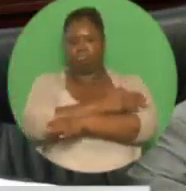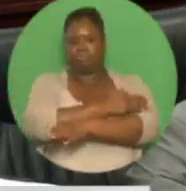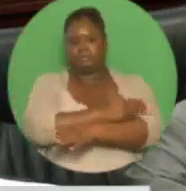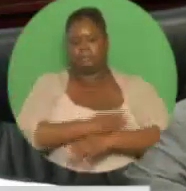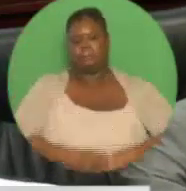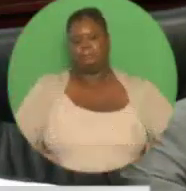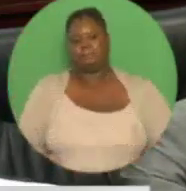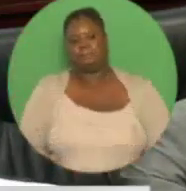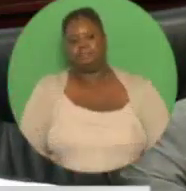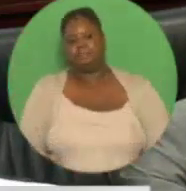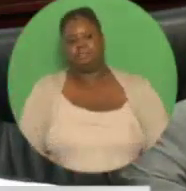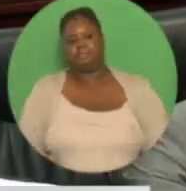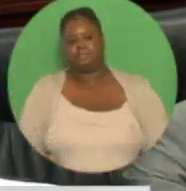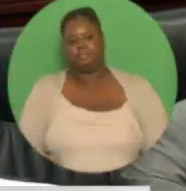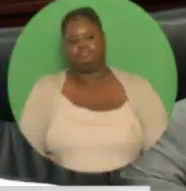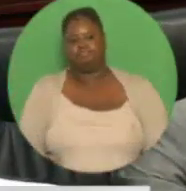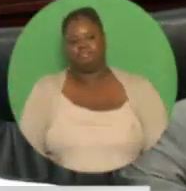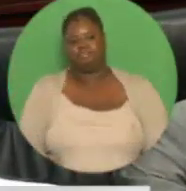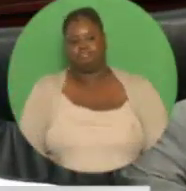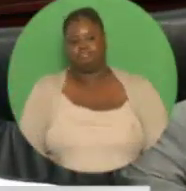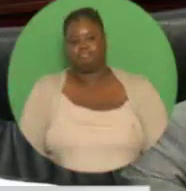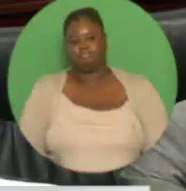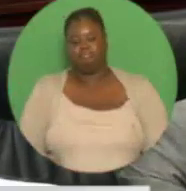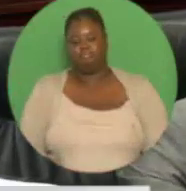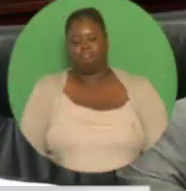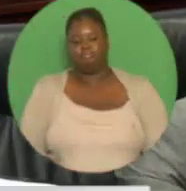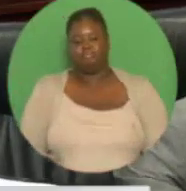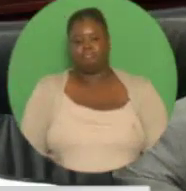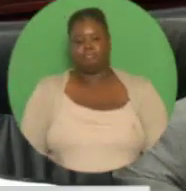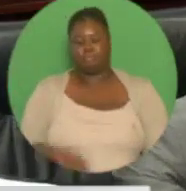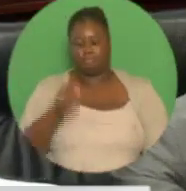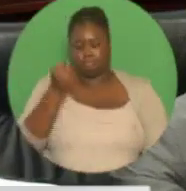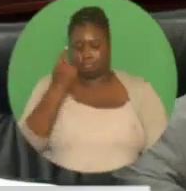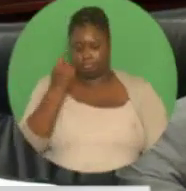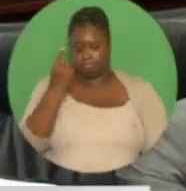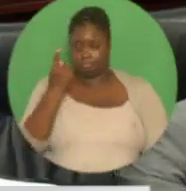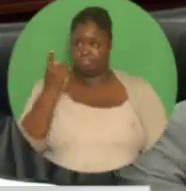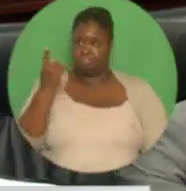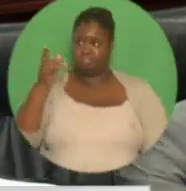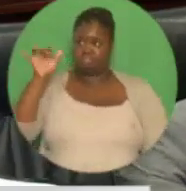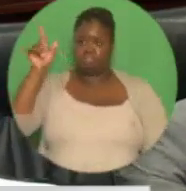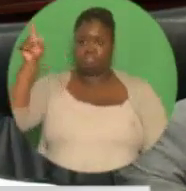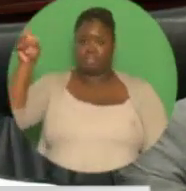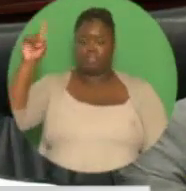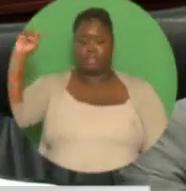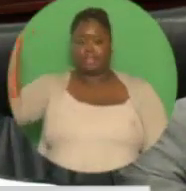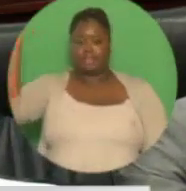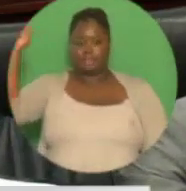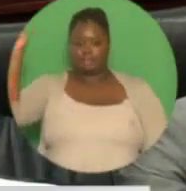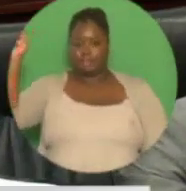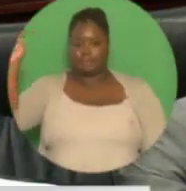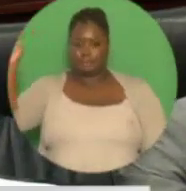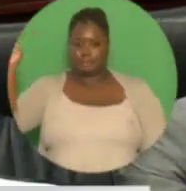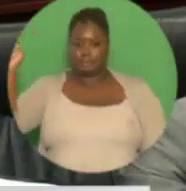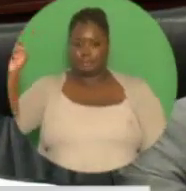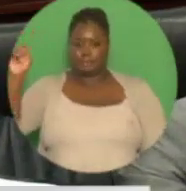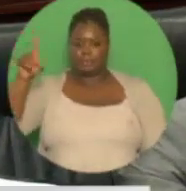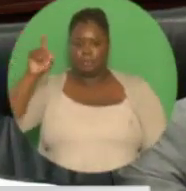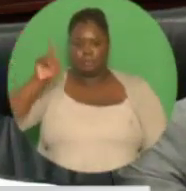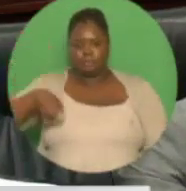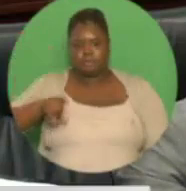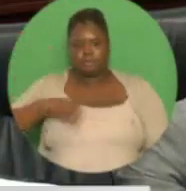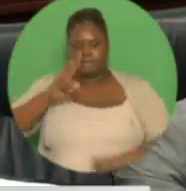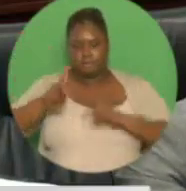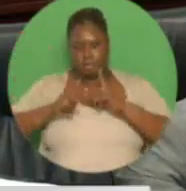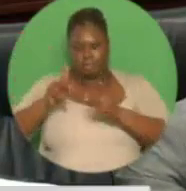We are well aware that the Tobago hotel industry is very dependent on the market based in Trinidad. Caribbean Airlines Limited has been